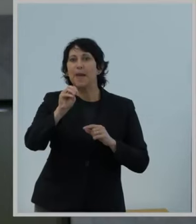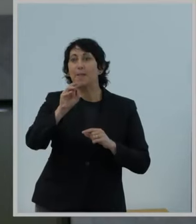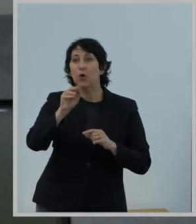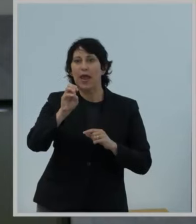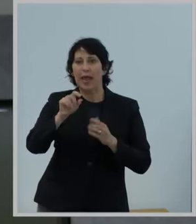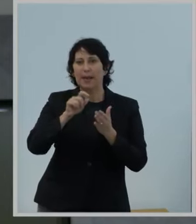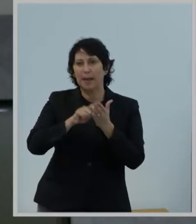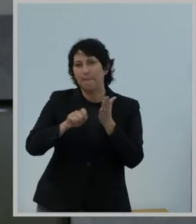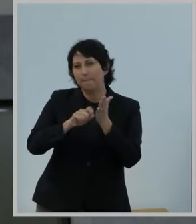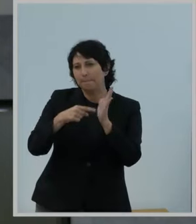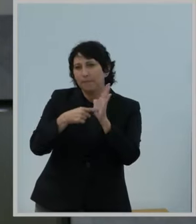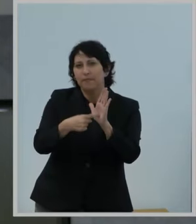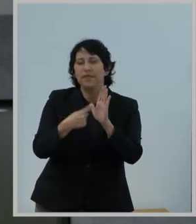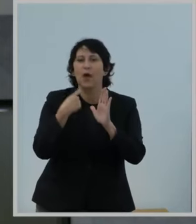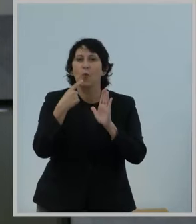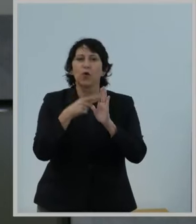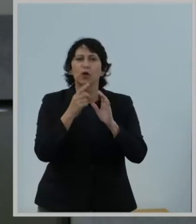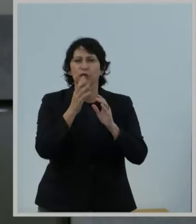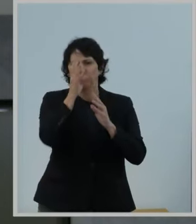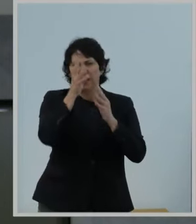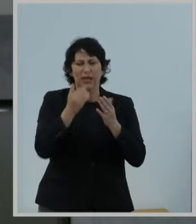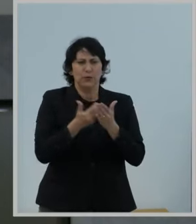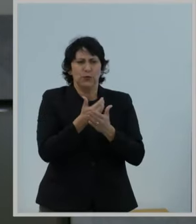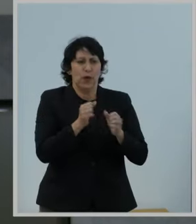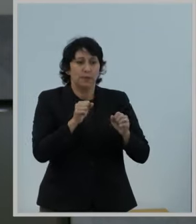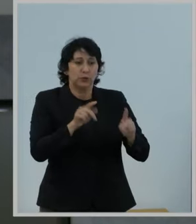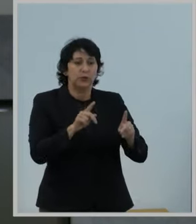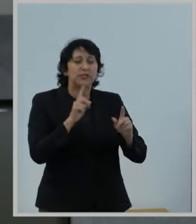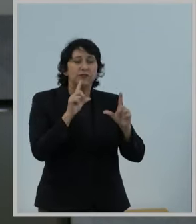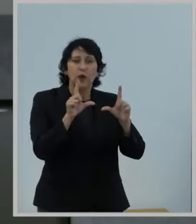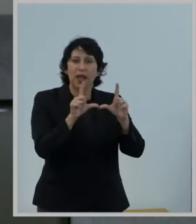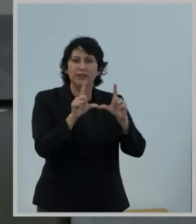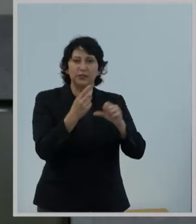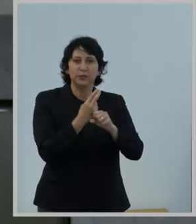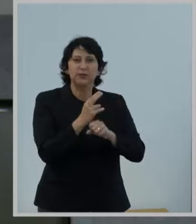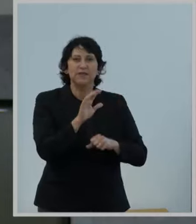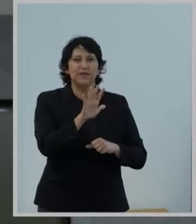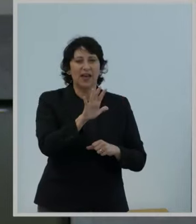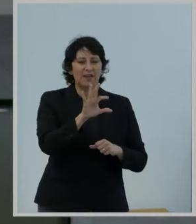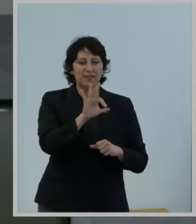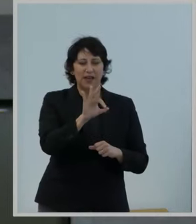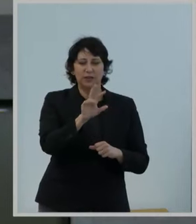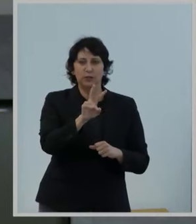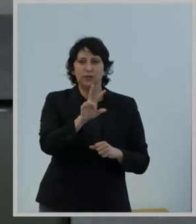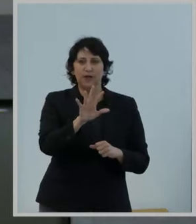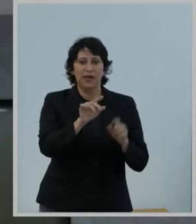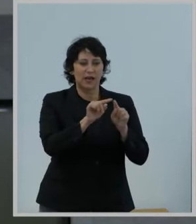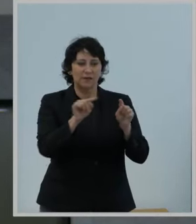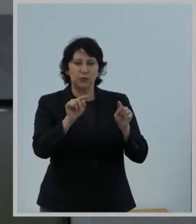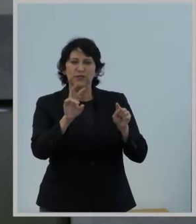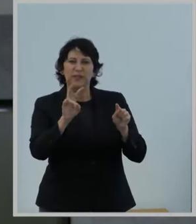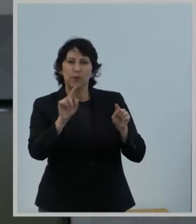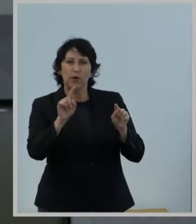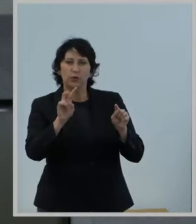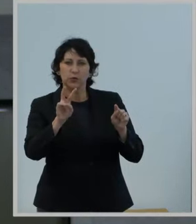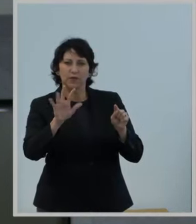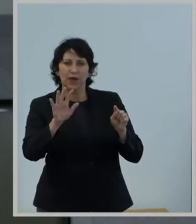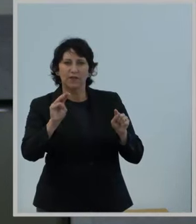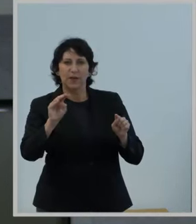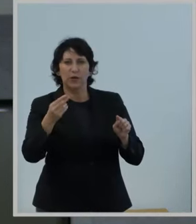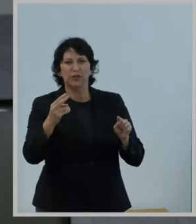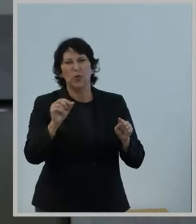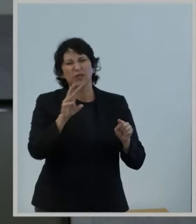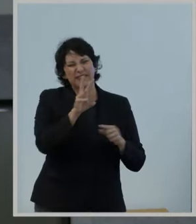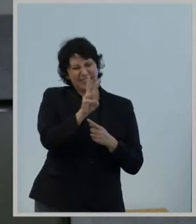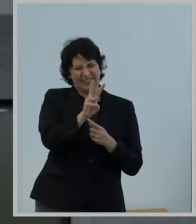that will create new opportunities for unlicensed use of the 5925 to 7125 megahertz band or six